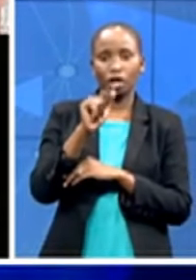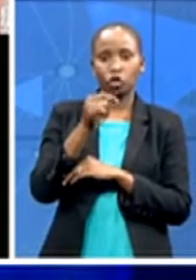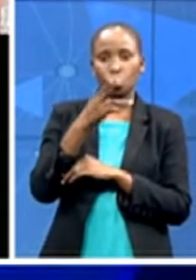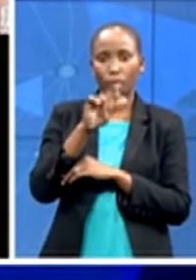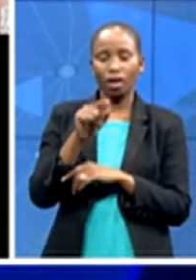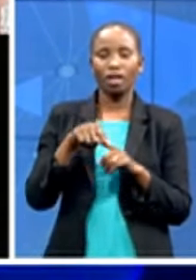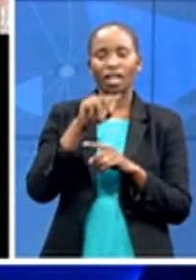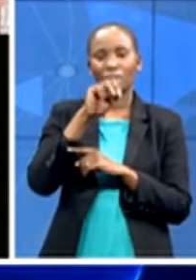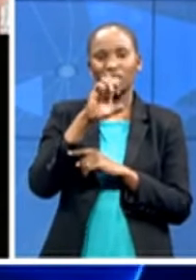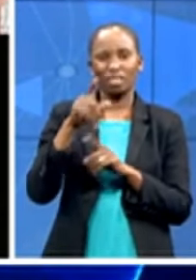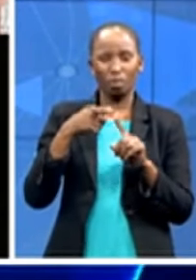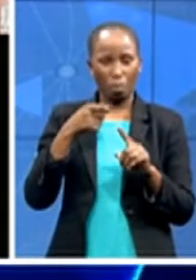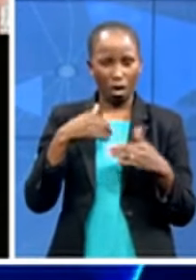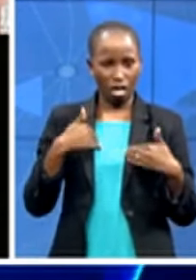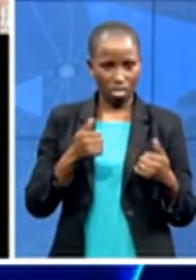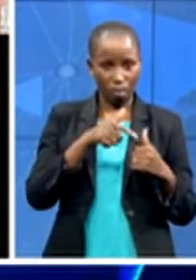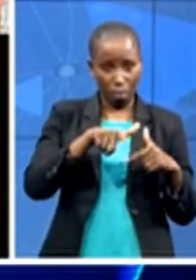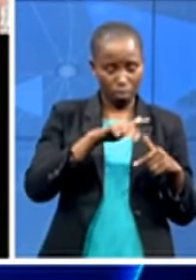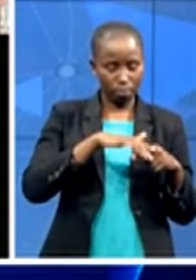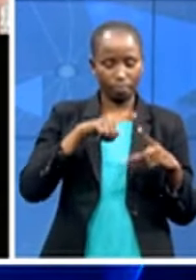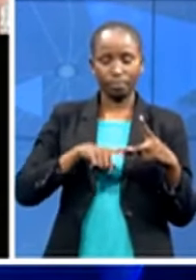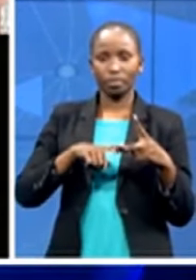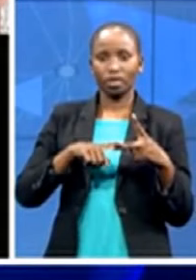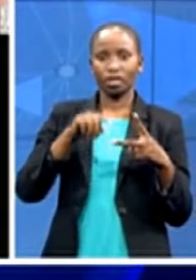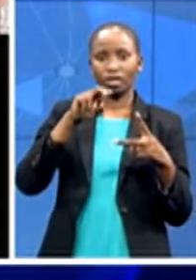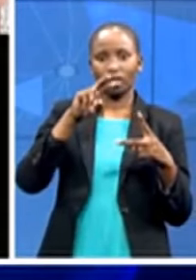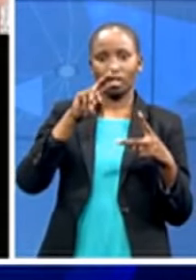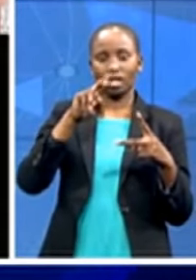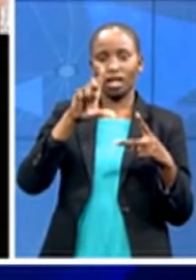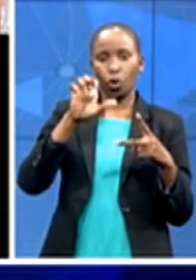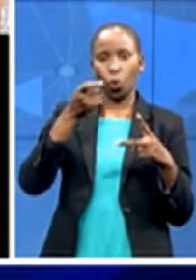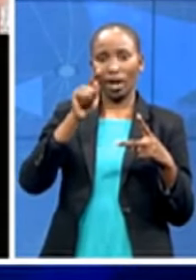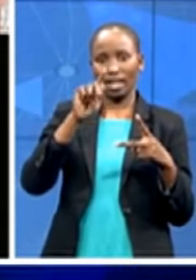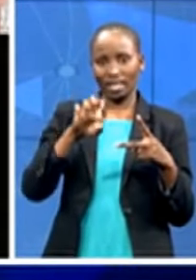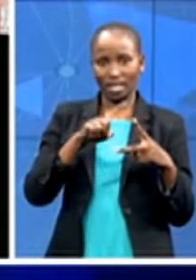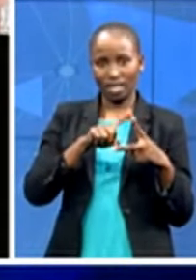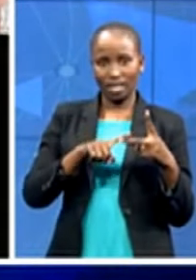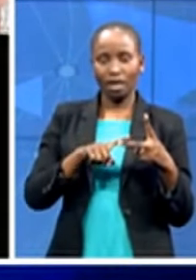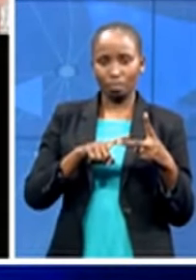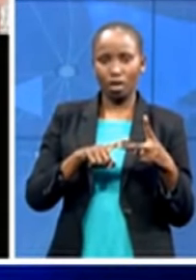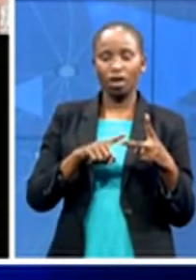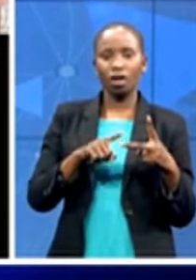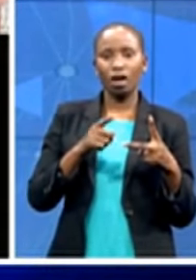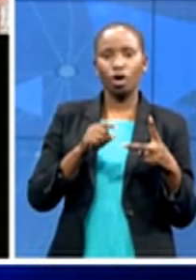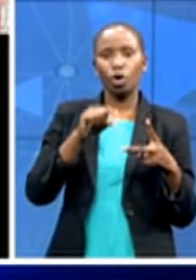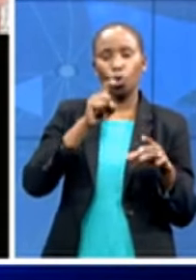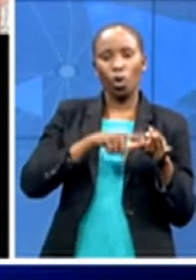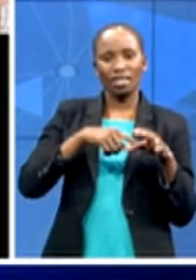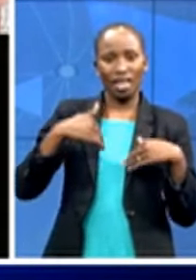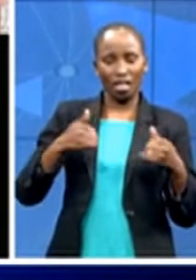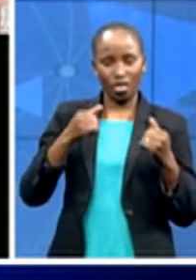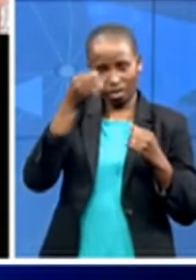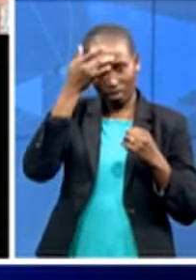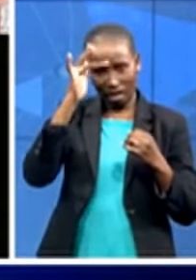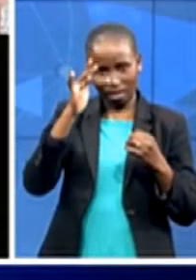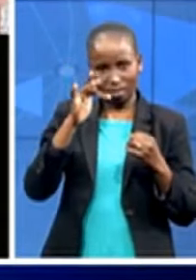uh dr and tabi saying my name sake is founder and ceo of quality health intelligence they worked with the csr in developing